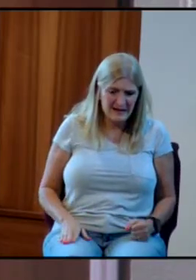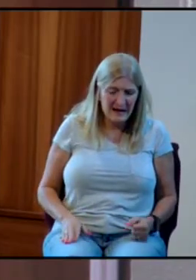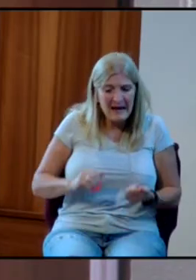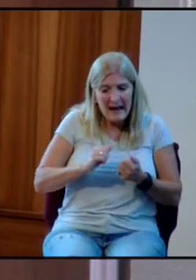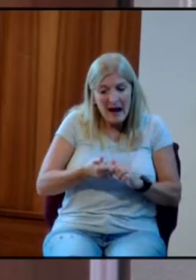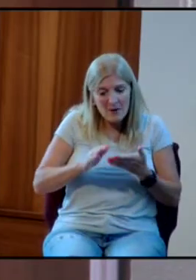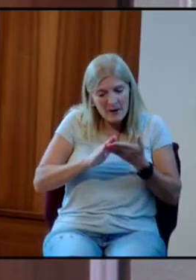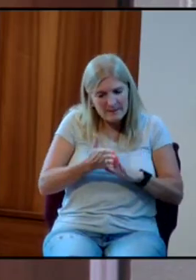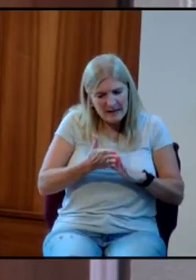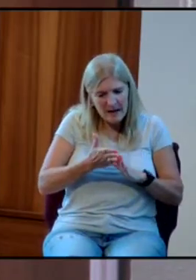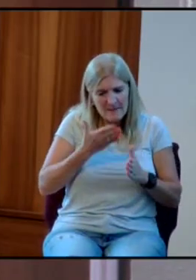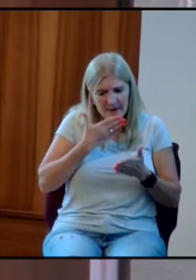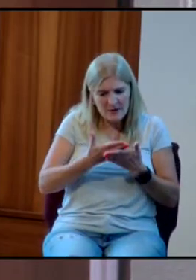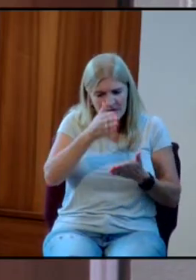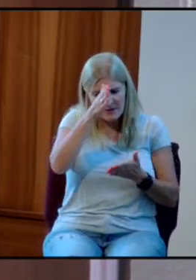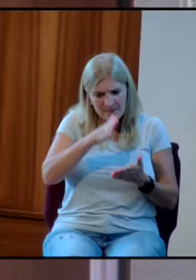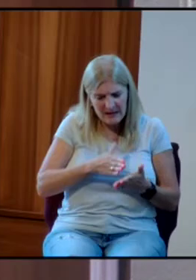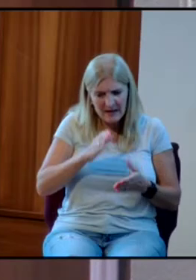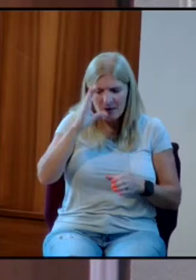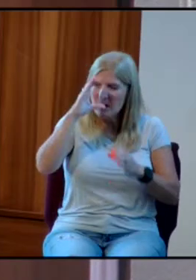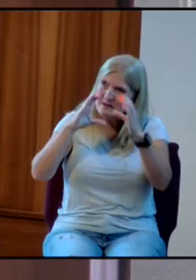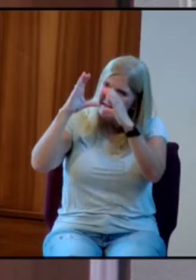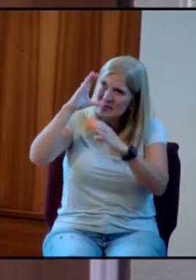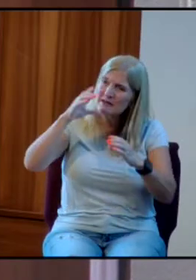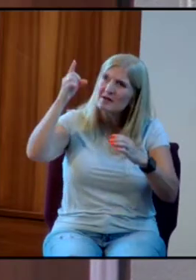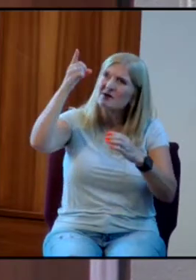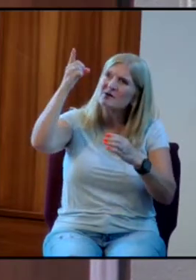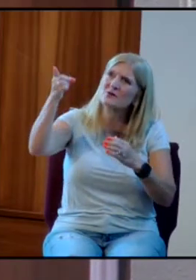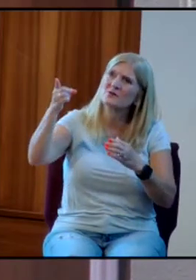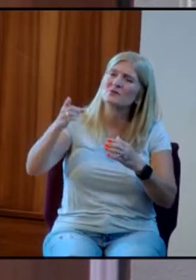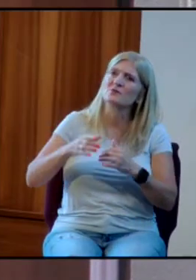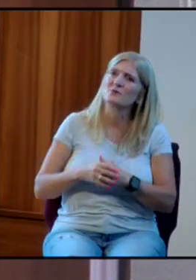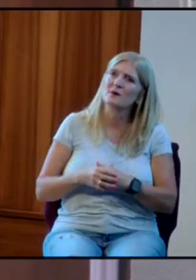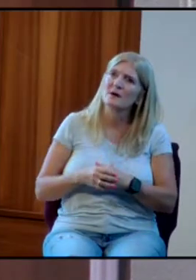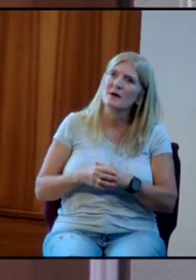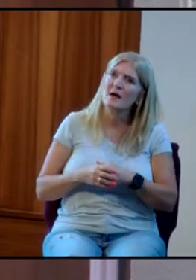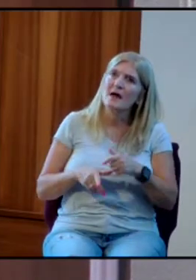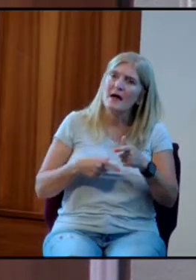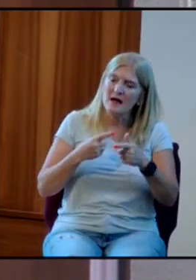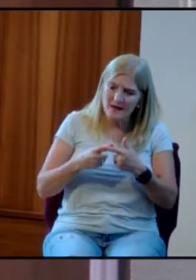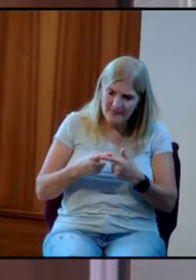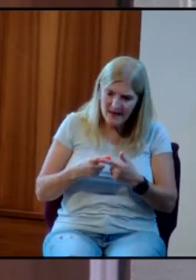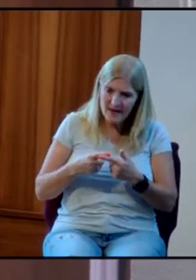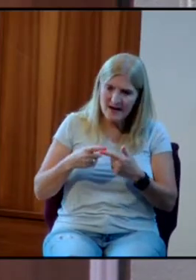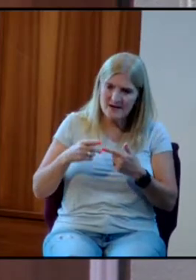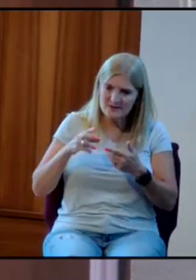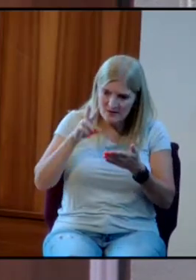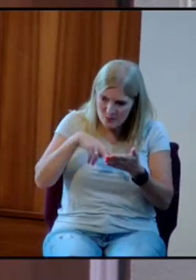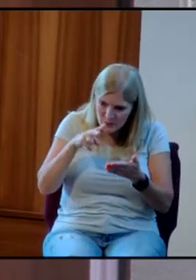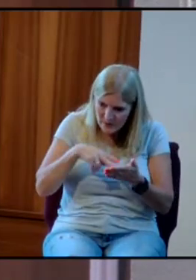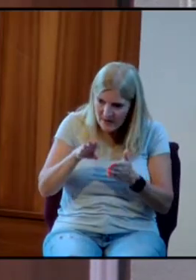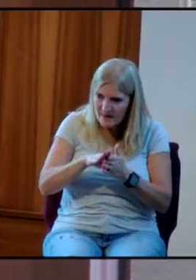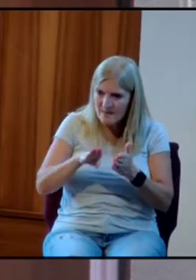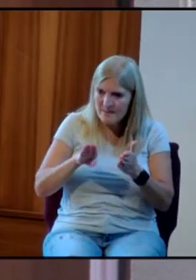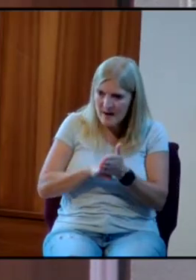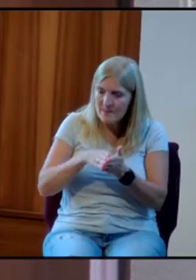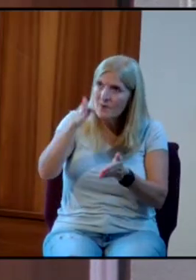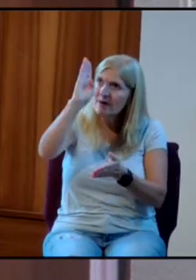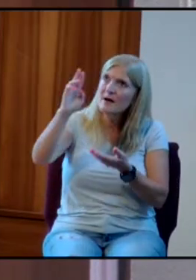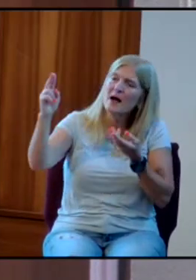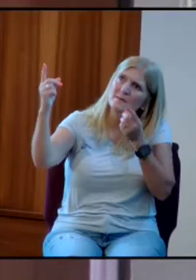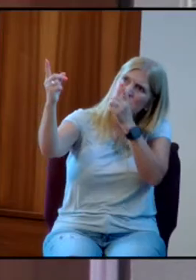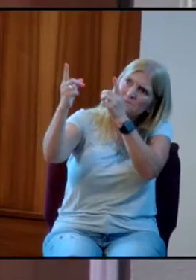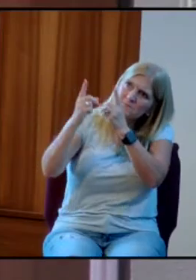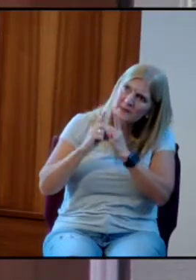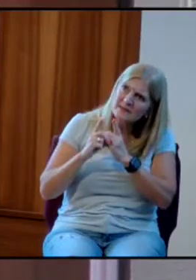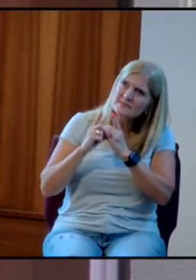man is I start paying attention to the ideas and the stories in the Bible. And then I start seeking God and God meets me and it